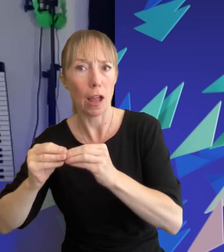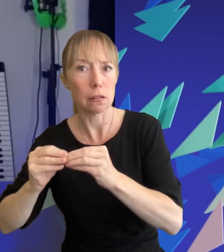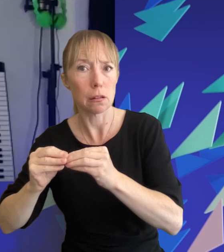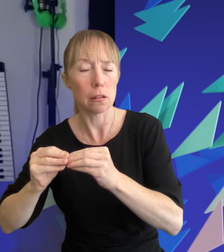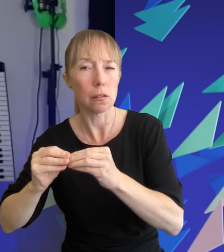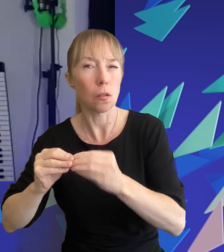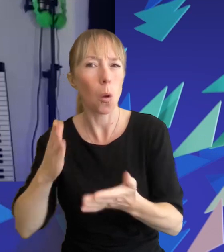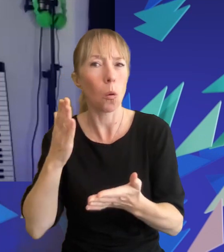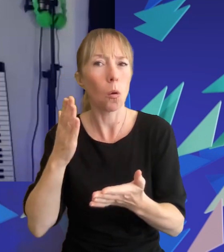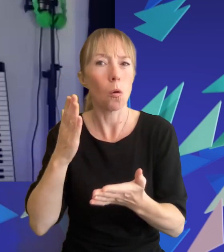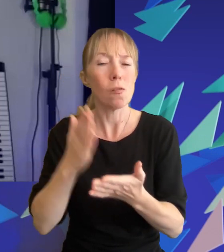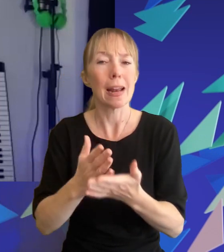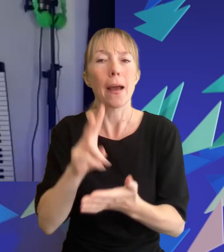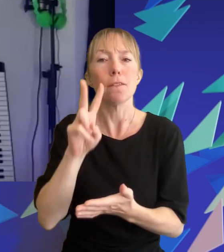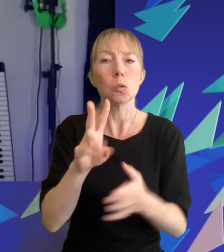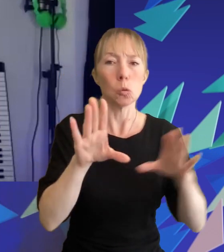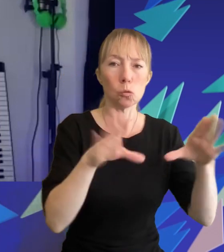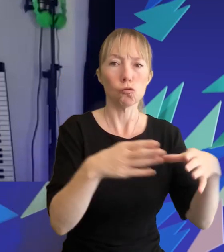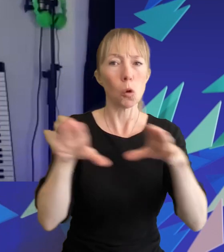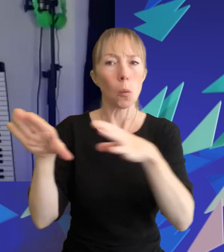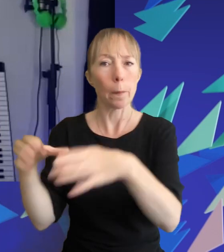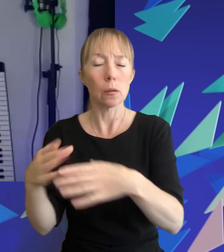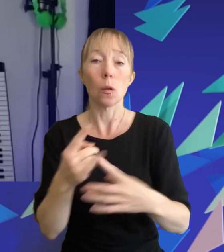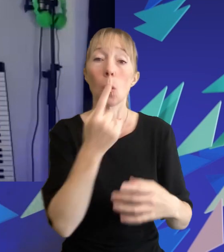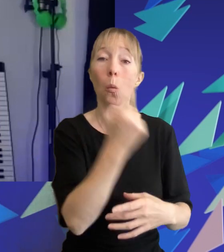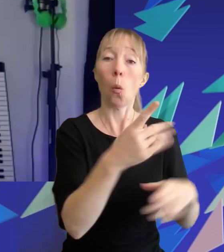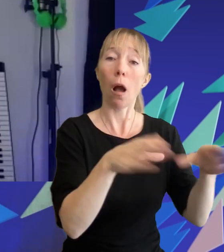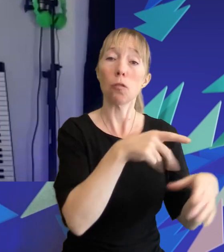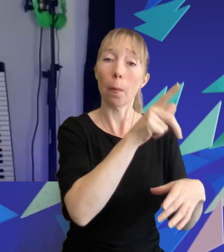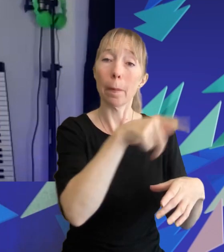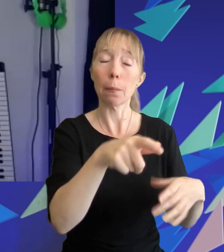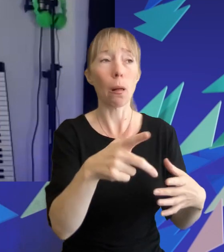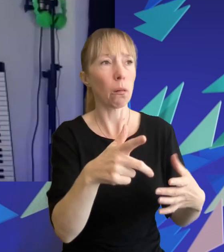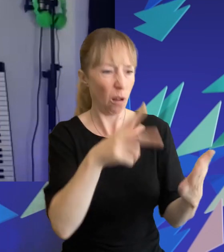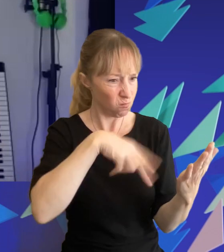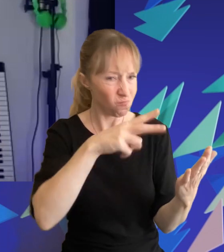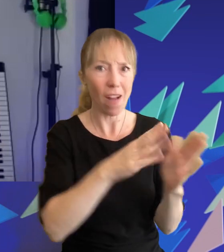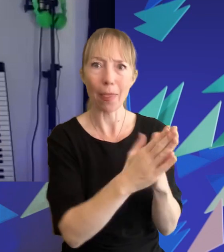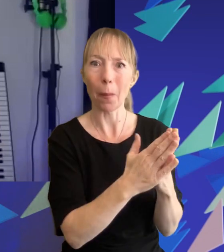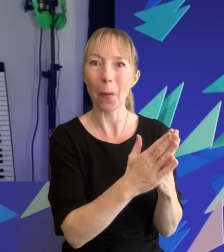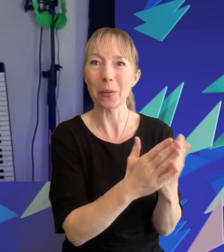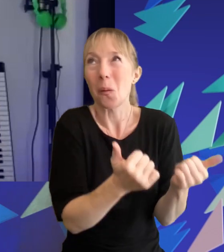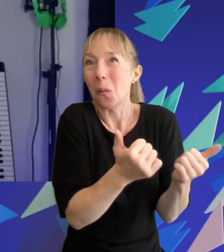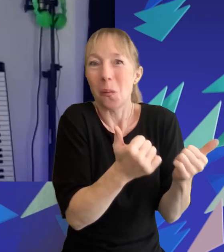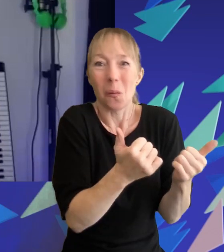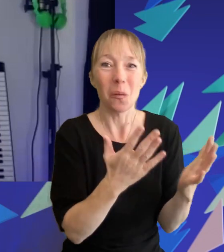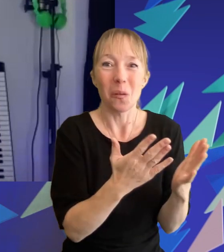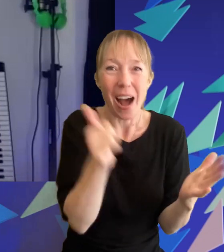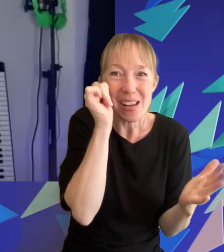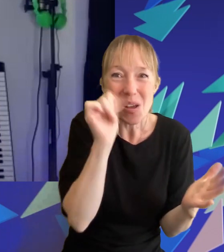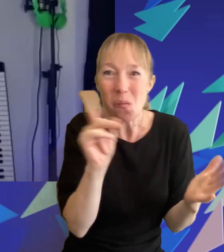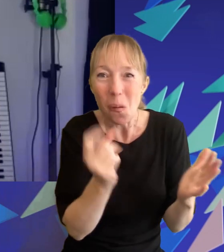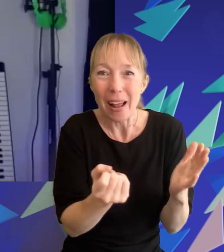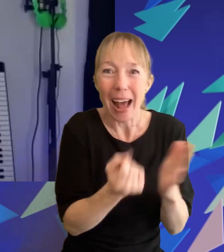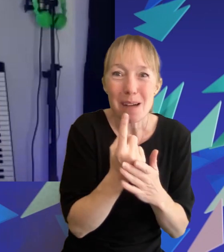reality you had the people who you know had already read the books and knew everything